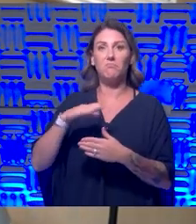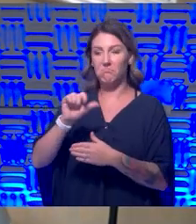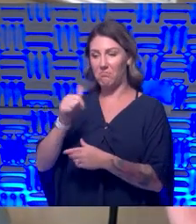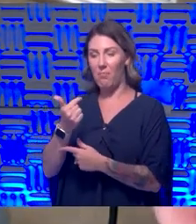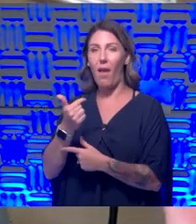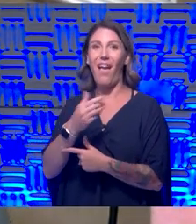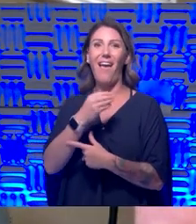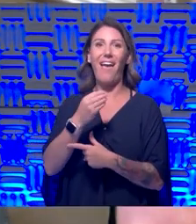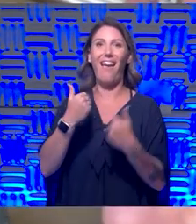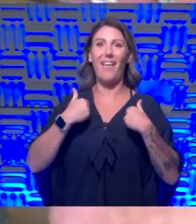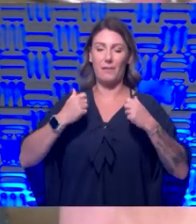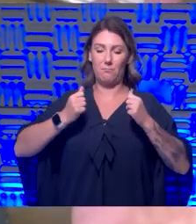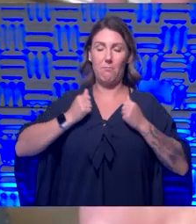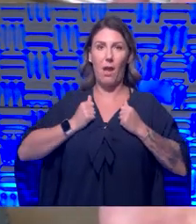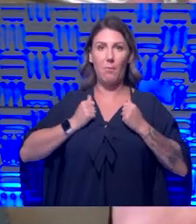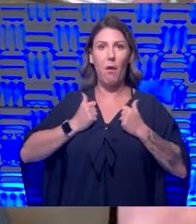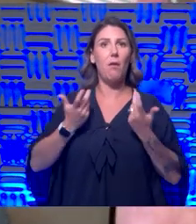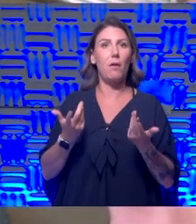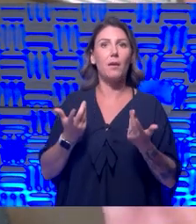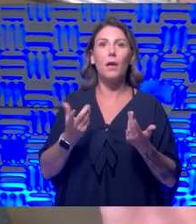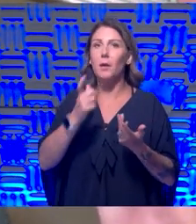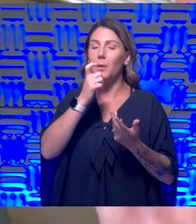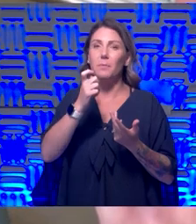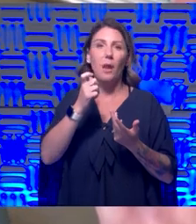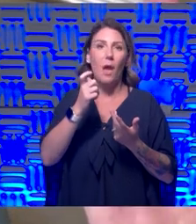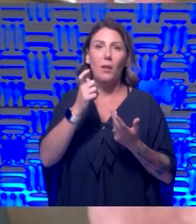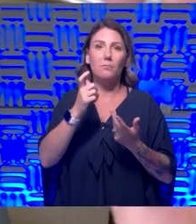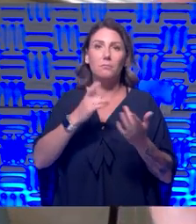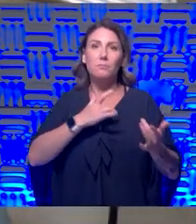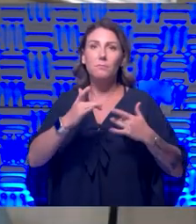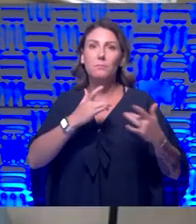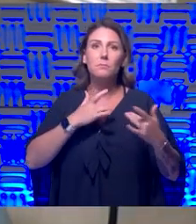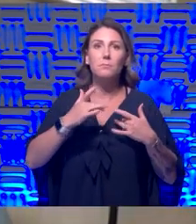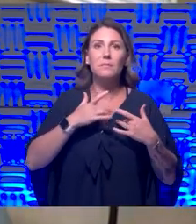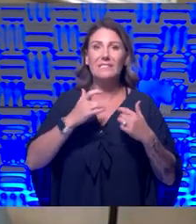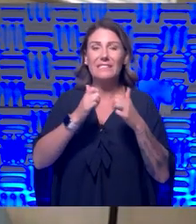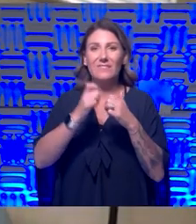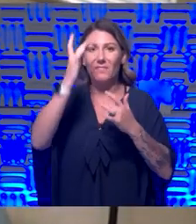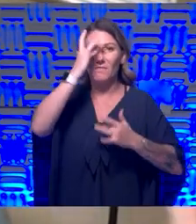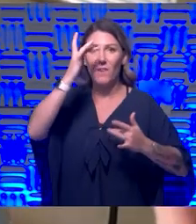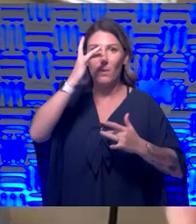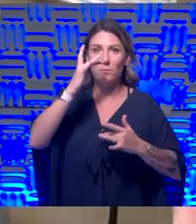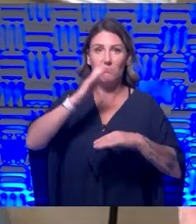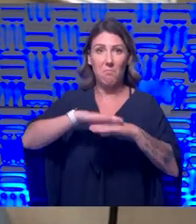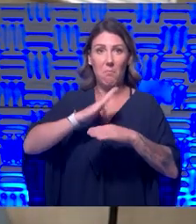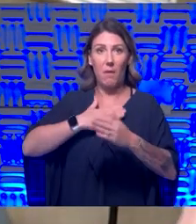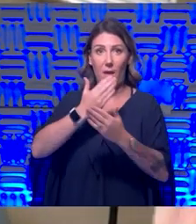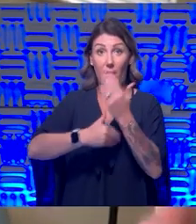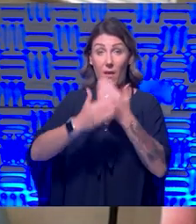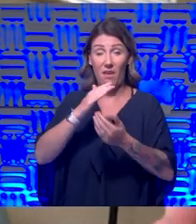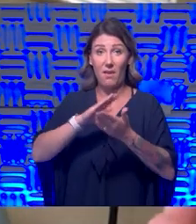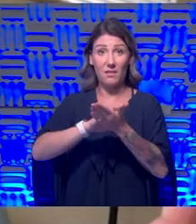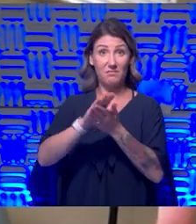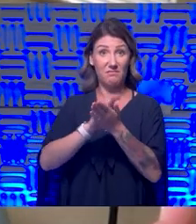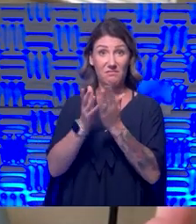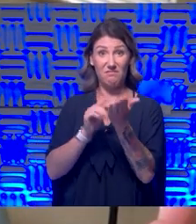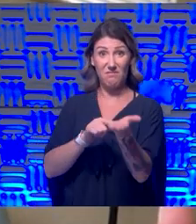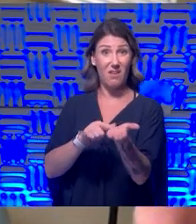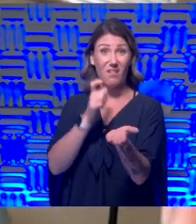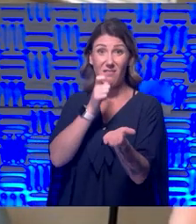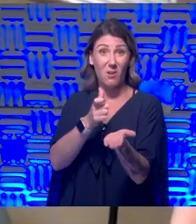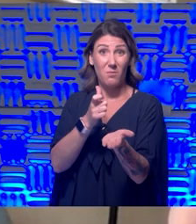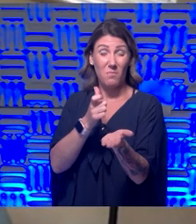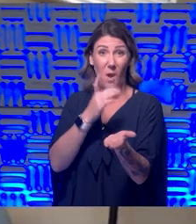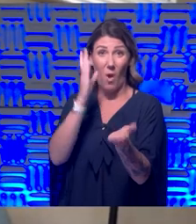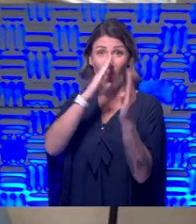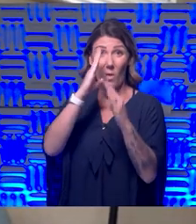I'm not really concerned about the virus if it's on my hands. If it's on the surface of my hands and palms, why am I not so worried